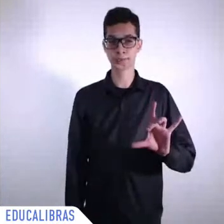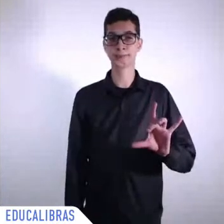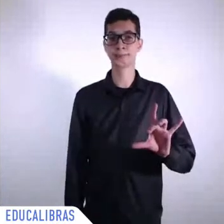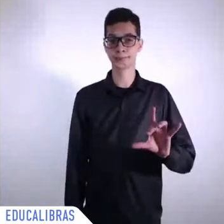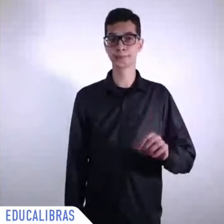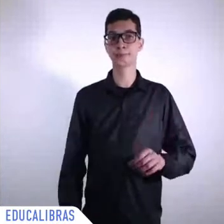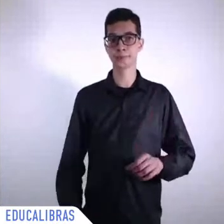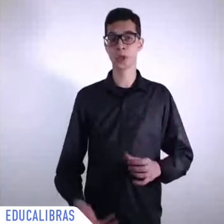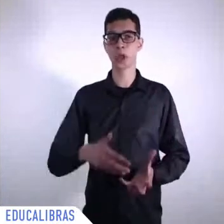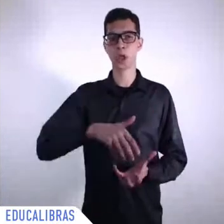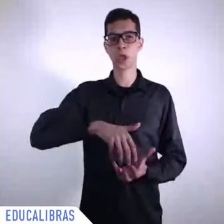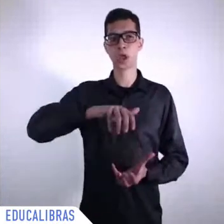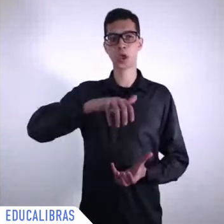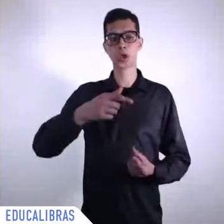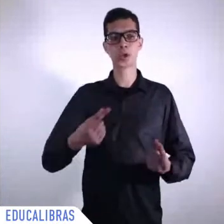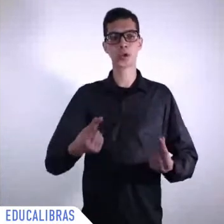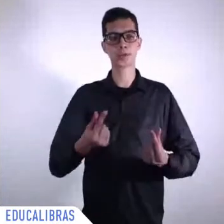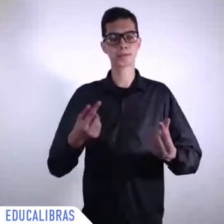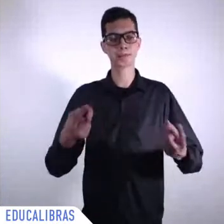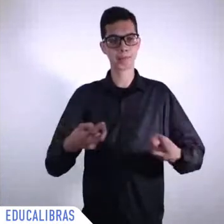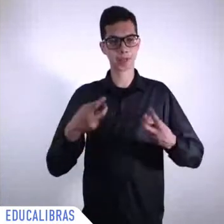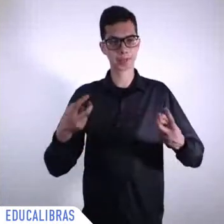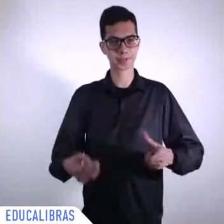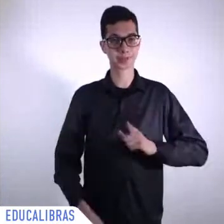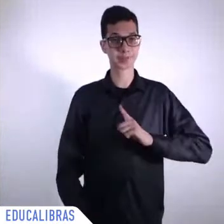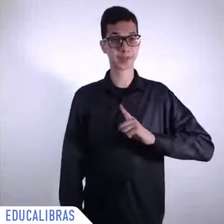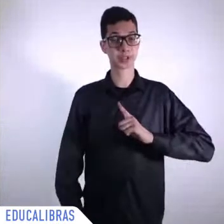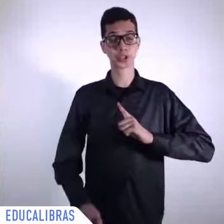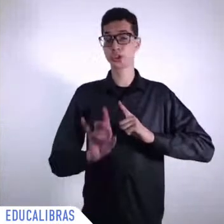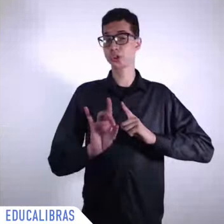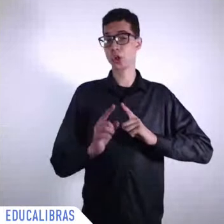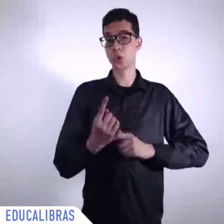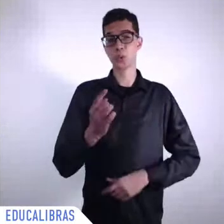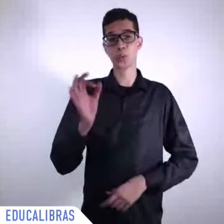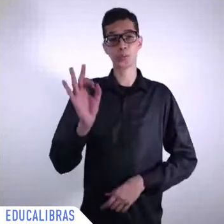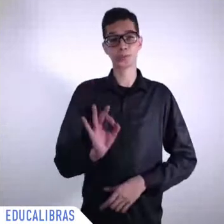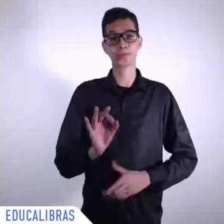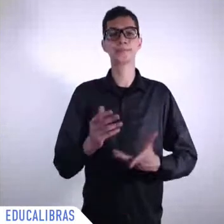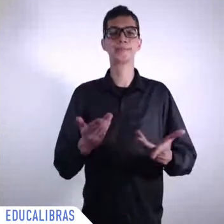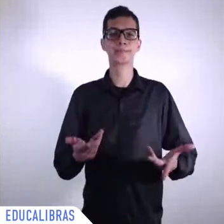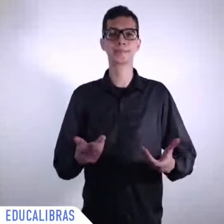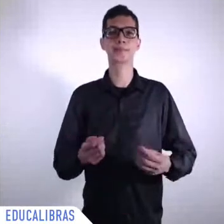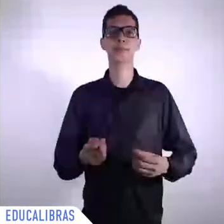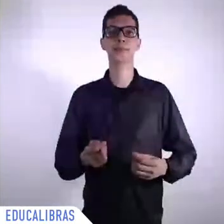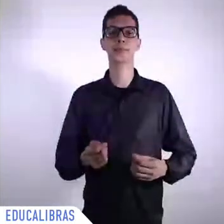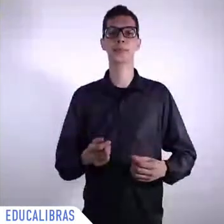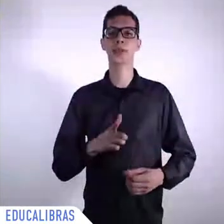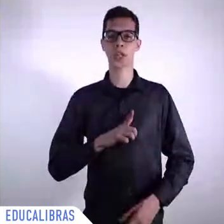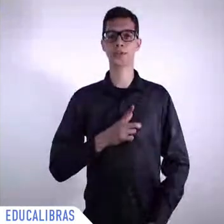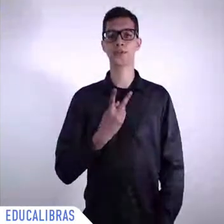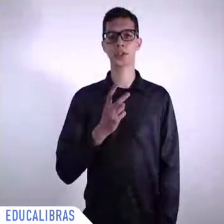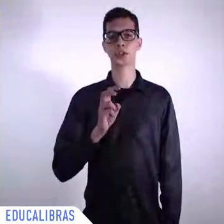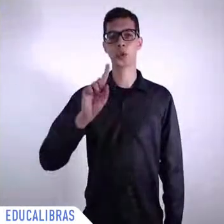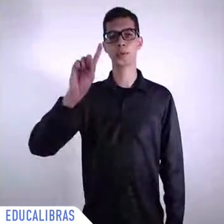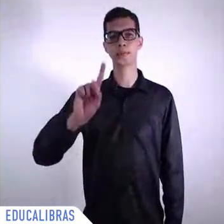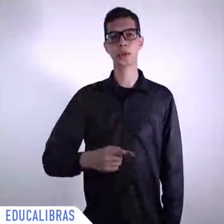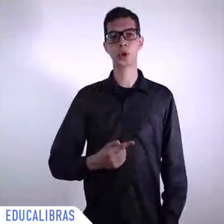it's crazy you know when you look at that so going back for a second to labor incomes obviously